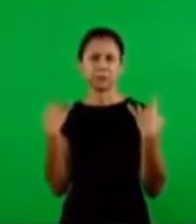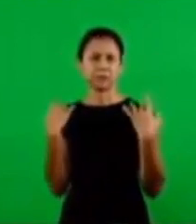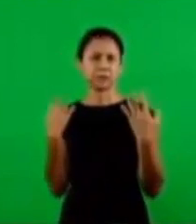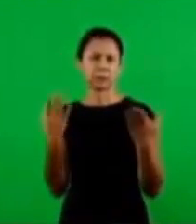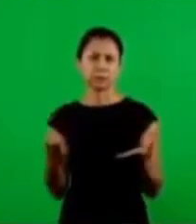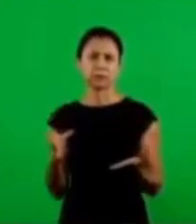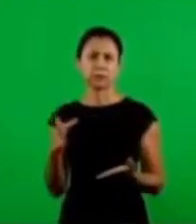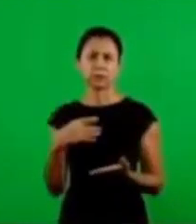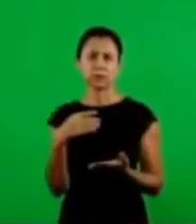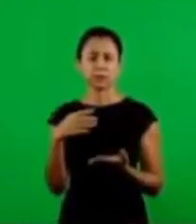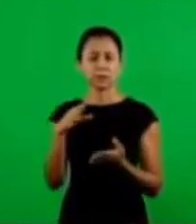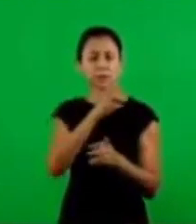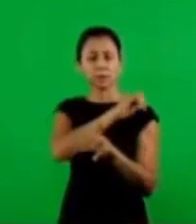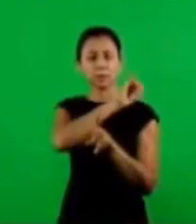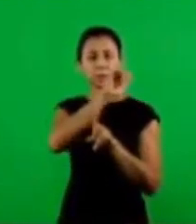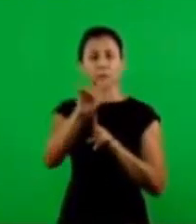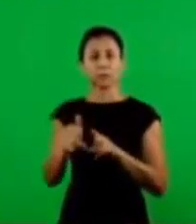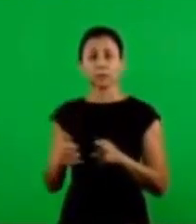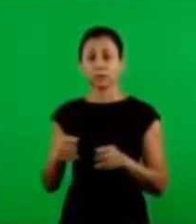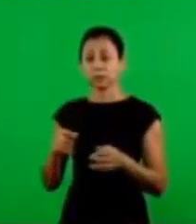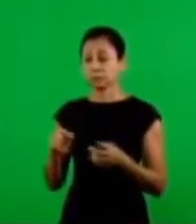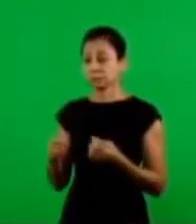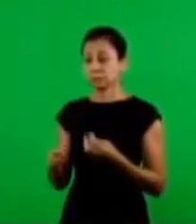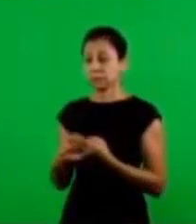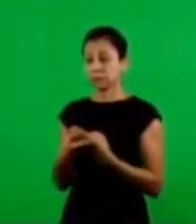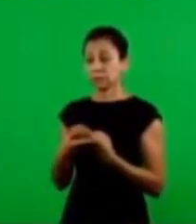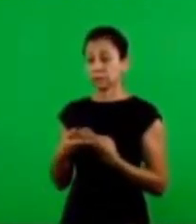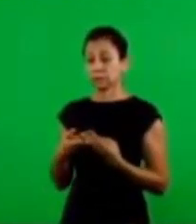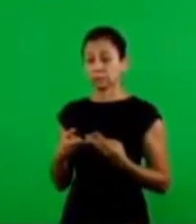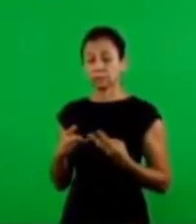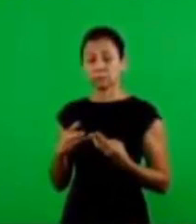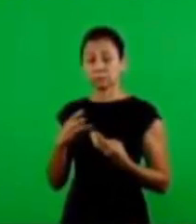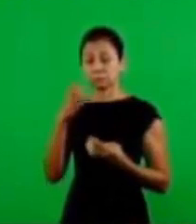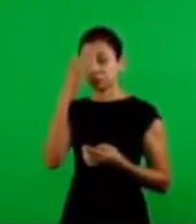have the prophetic and israel didn't understand what that meant